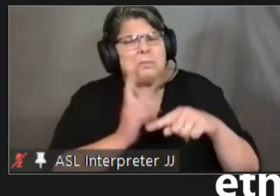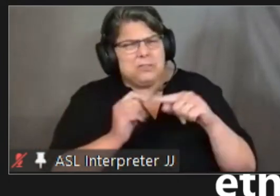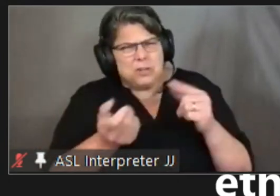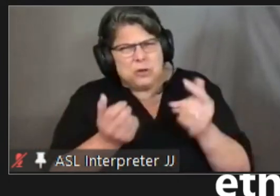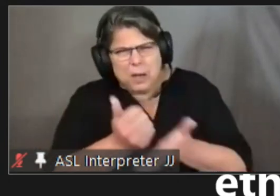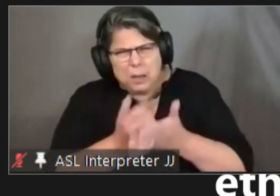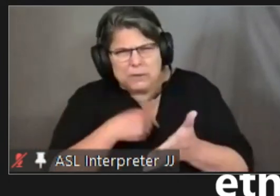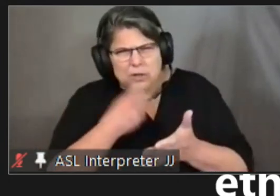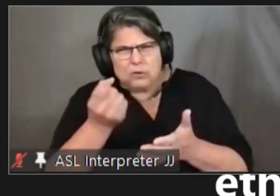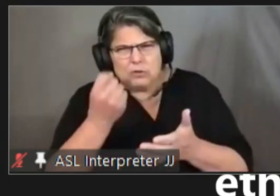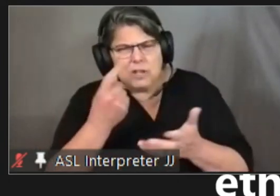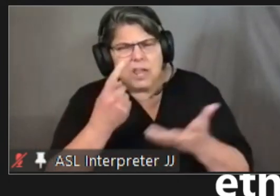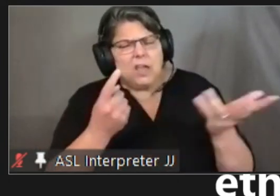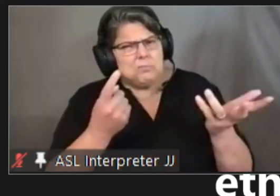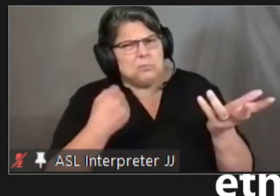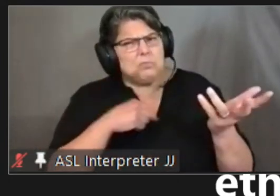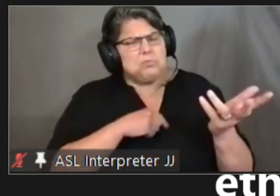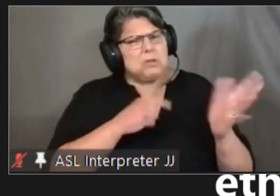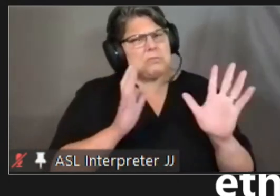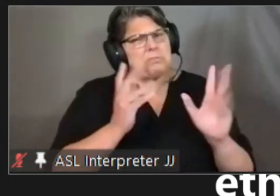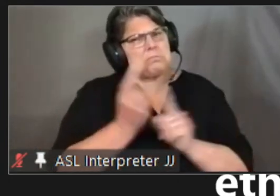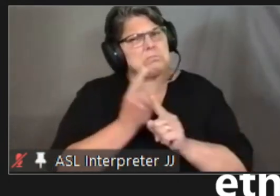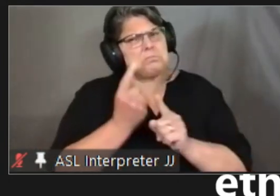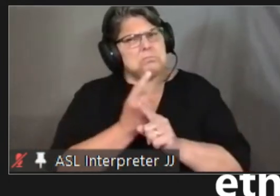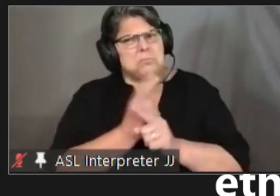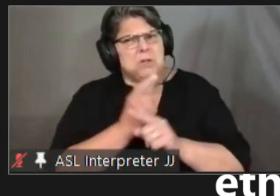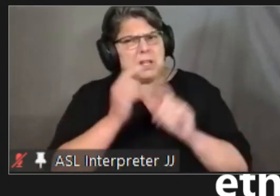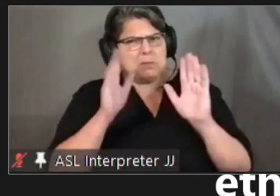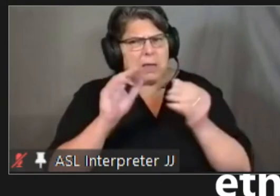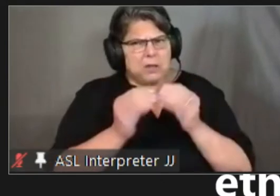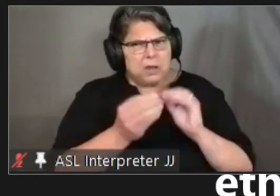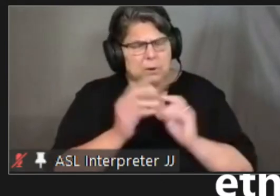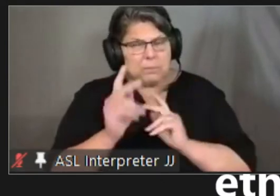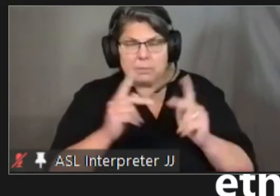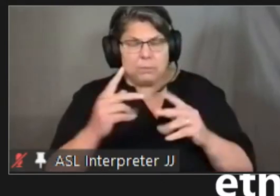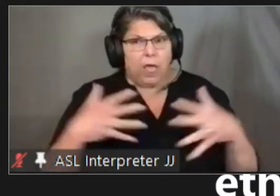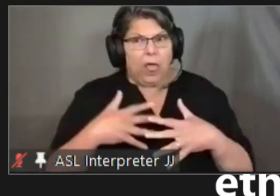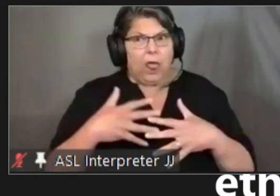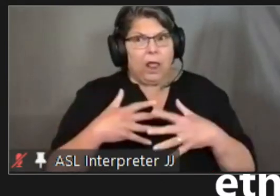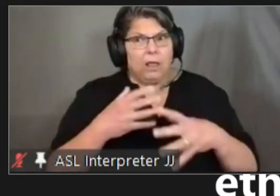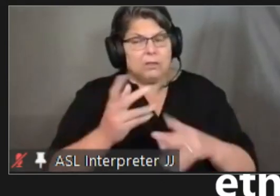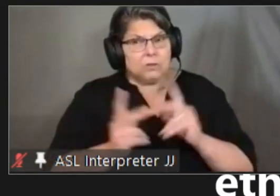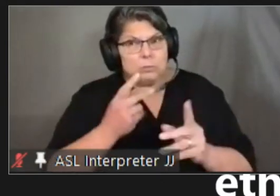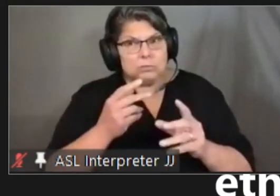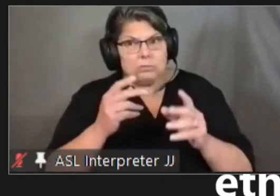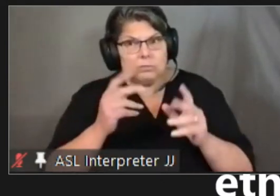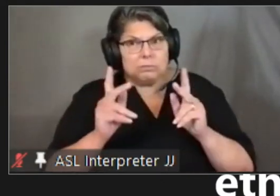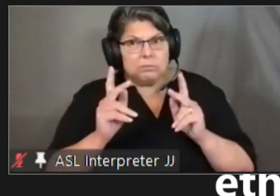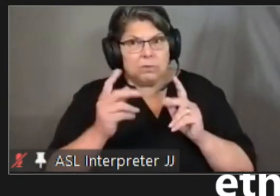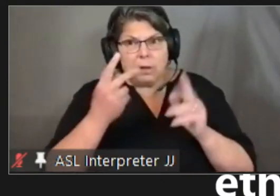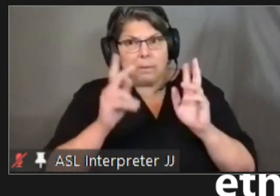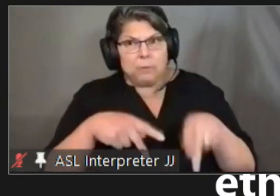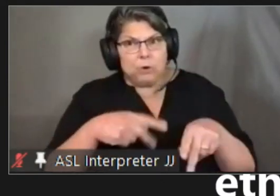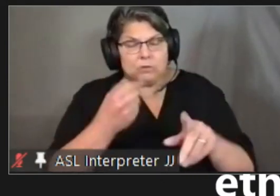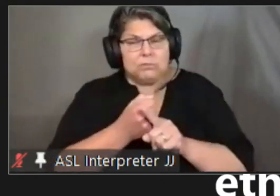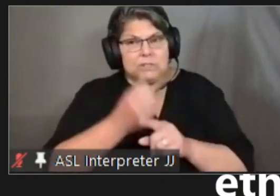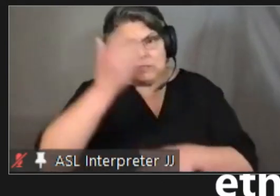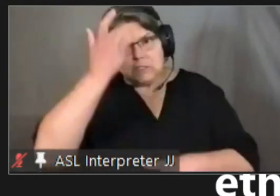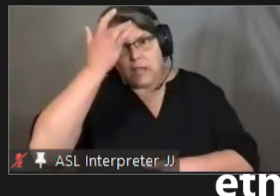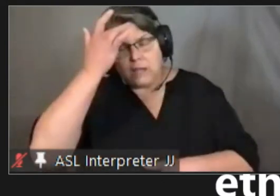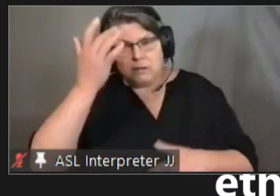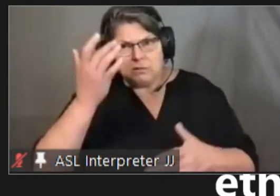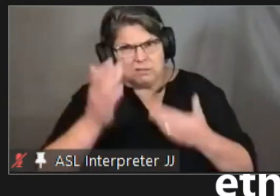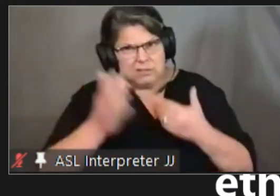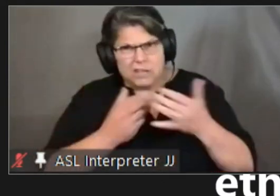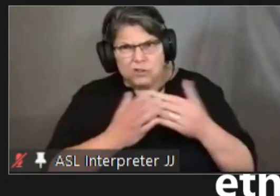know you said it's well within the expected range but people might be alarmed when they hear someone got reinfected after or or became infected